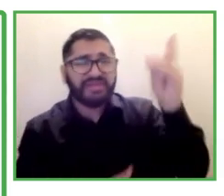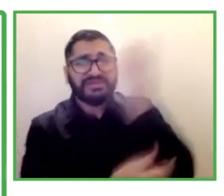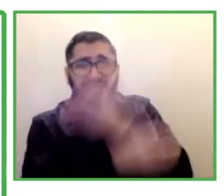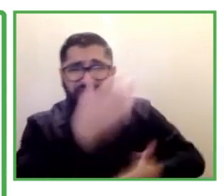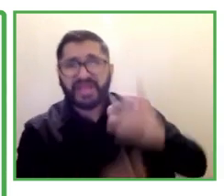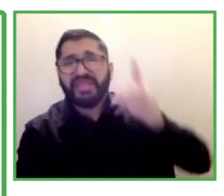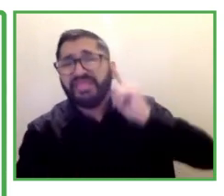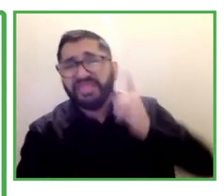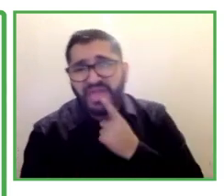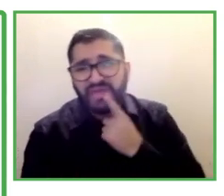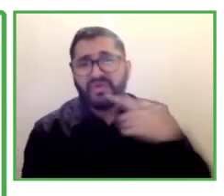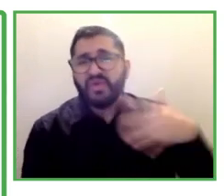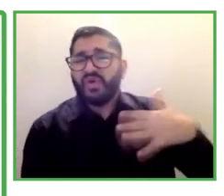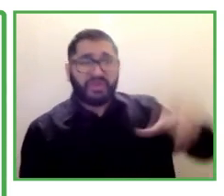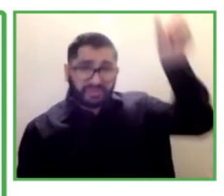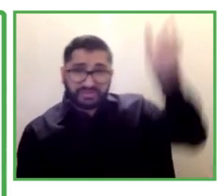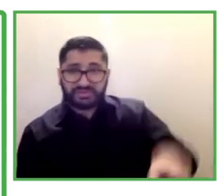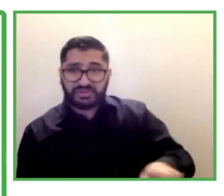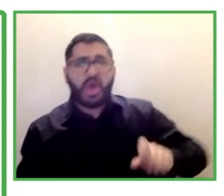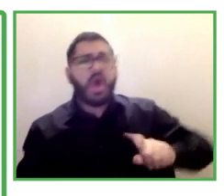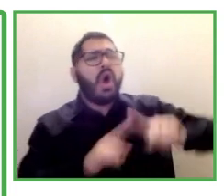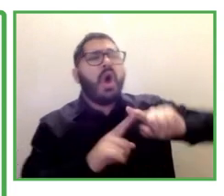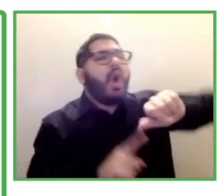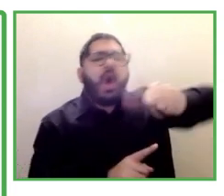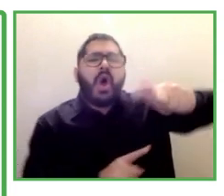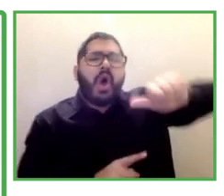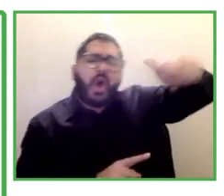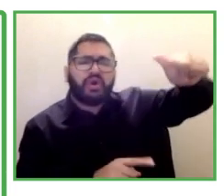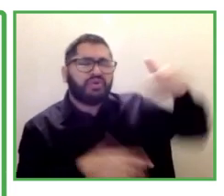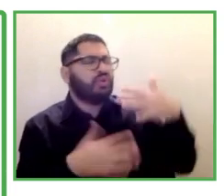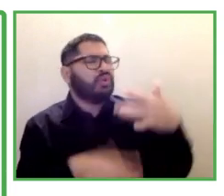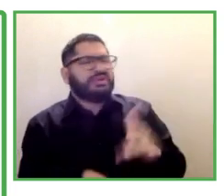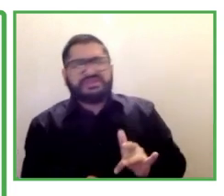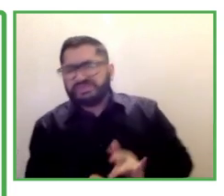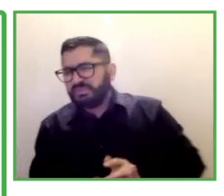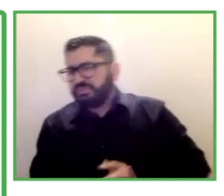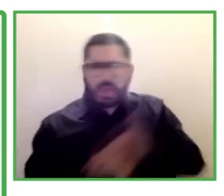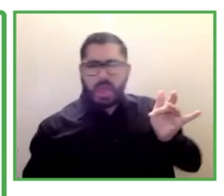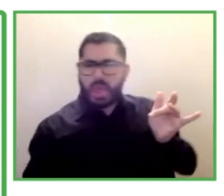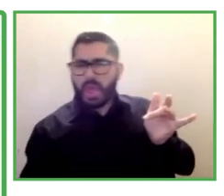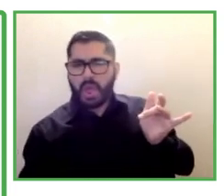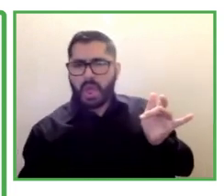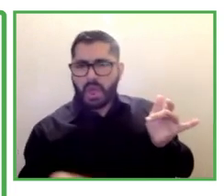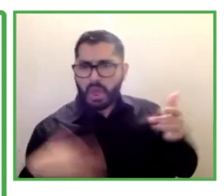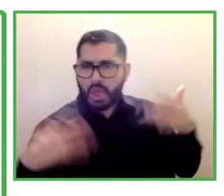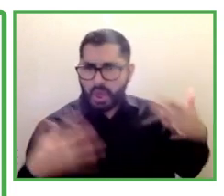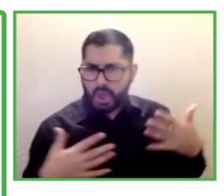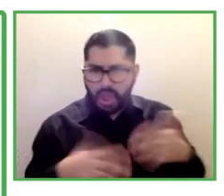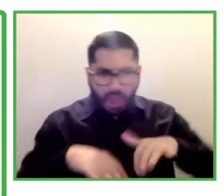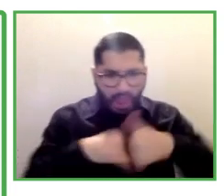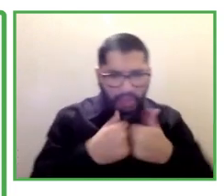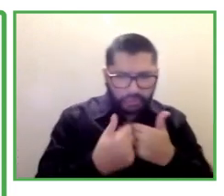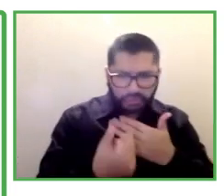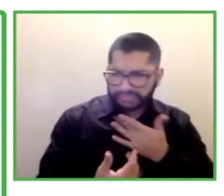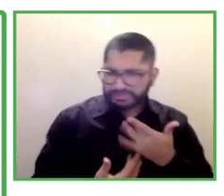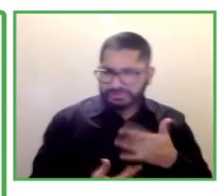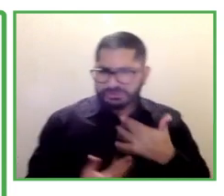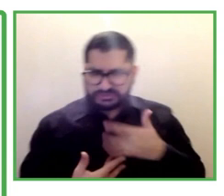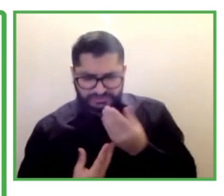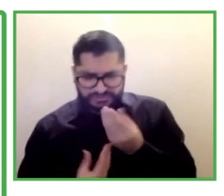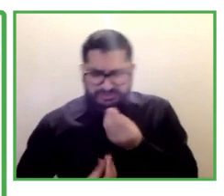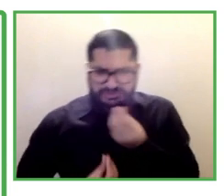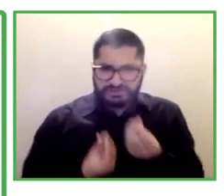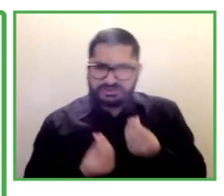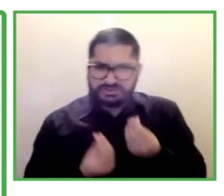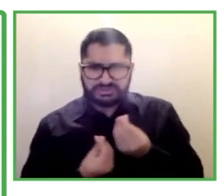And because there was no preparation, there was no communication between them. The person with the sensitivity